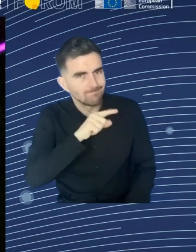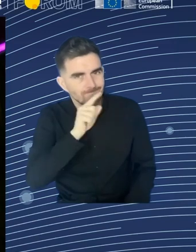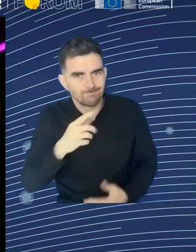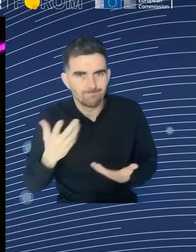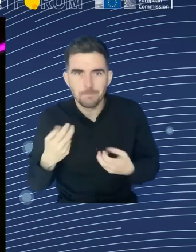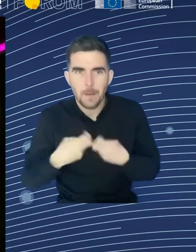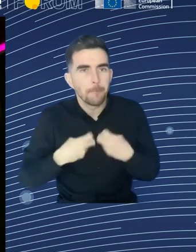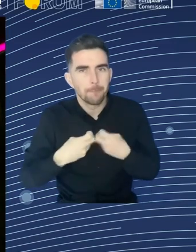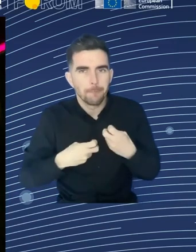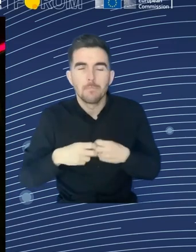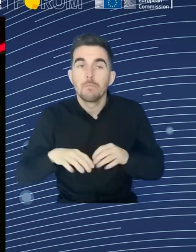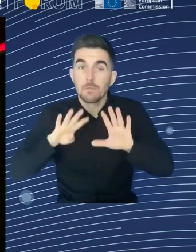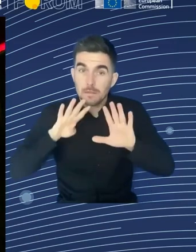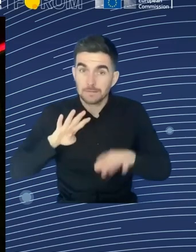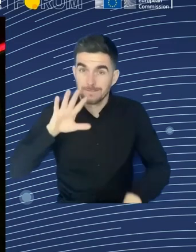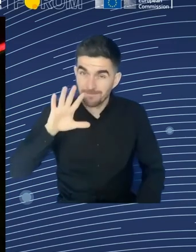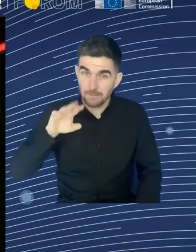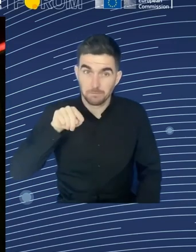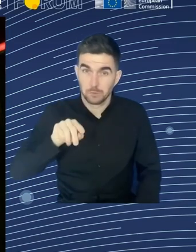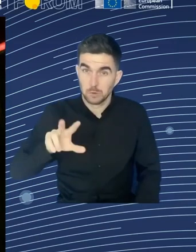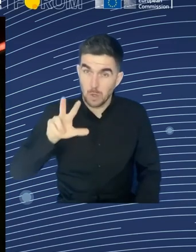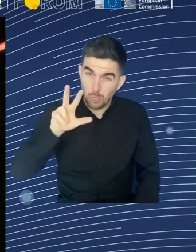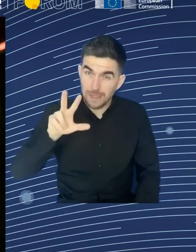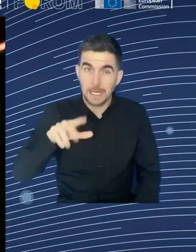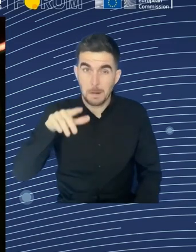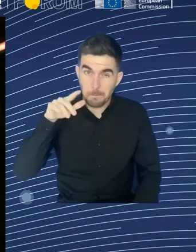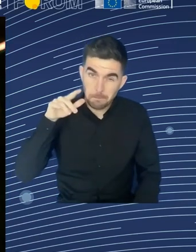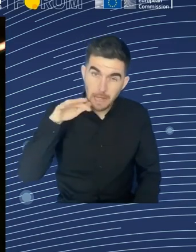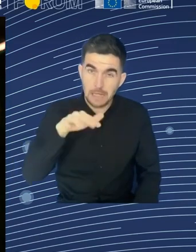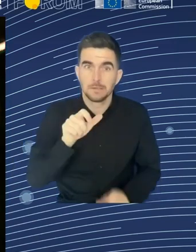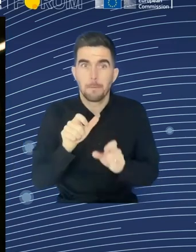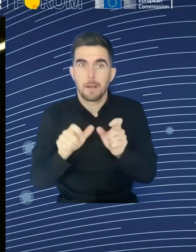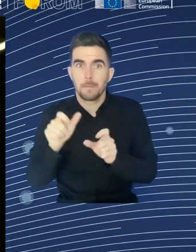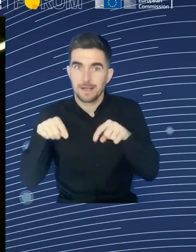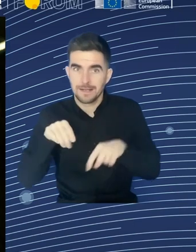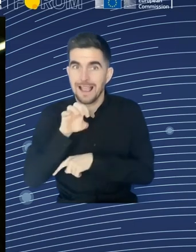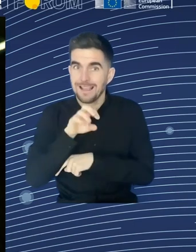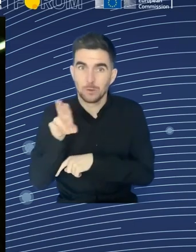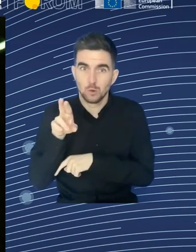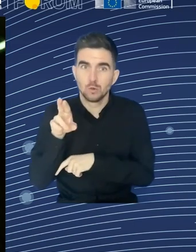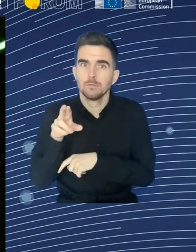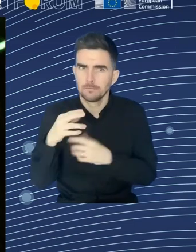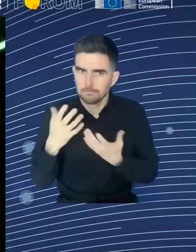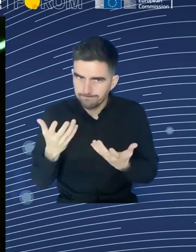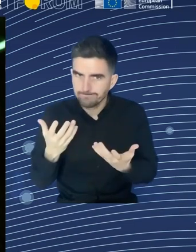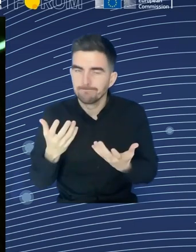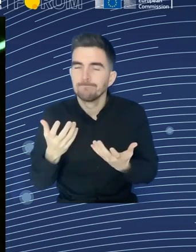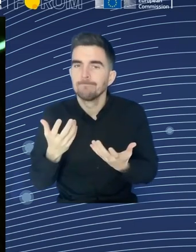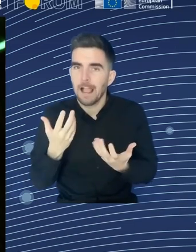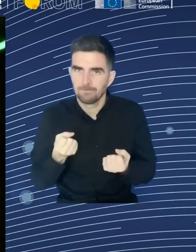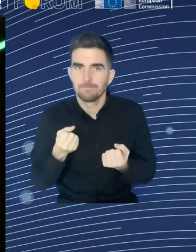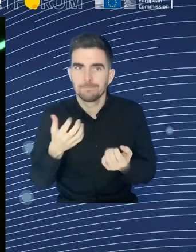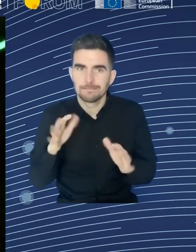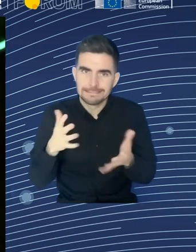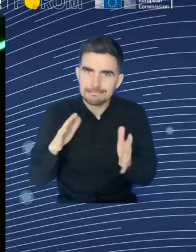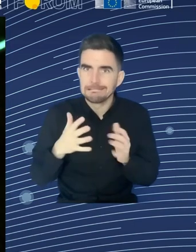social inclusion or social exclusion, rather. This is equivalent to 21.6% of the population. And we feel that